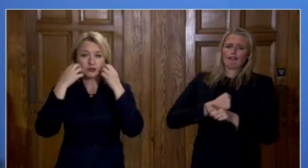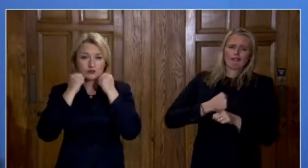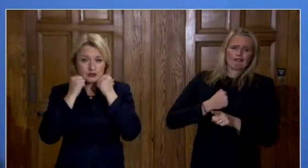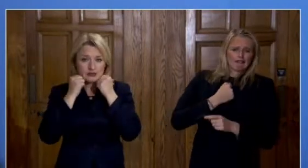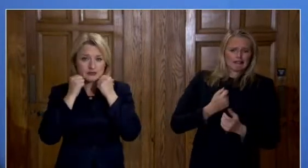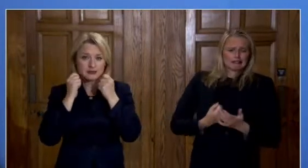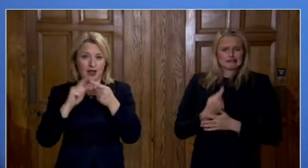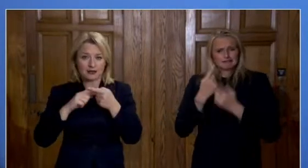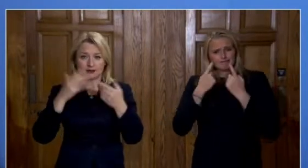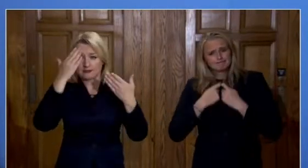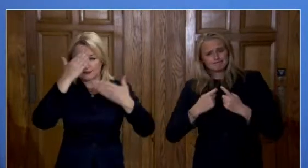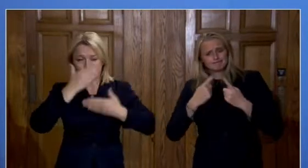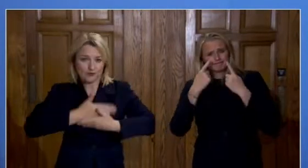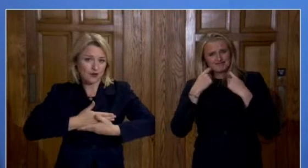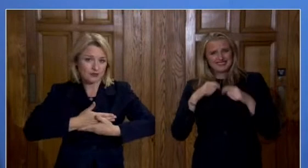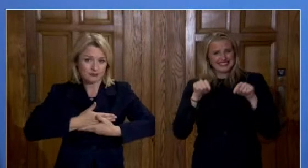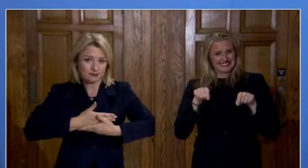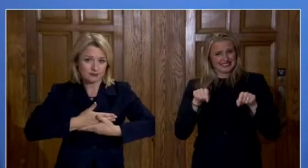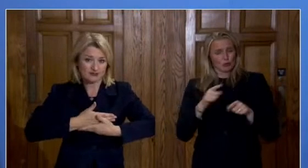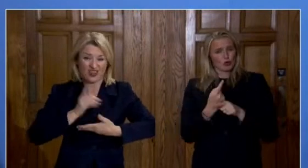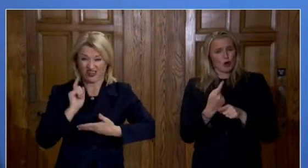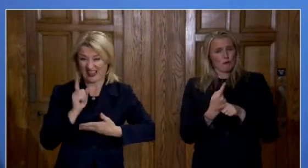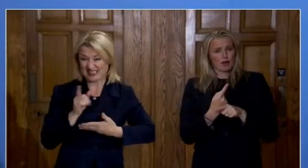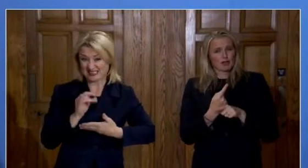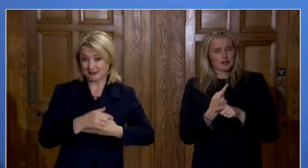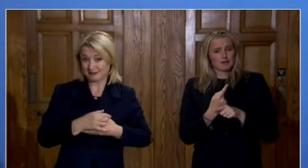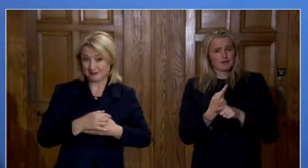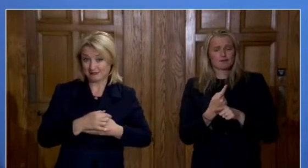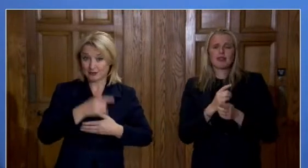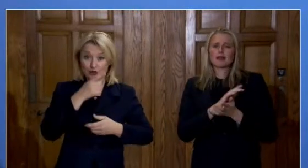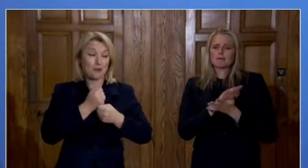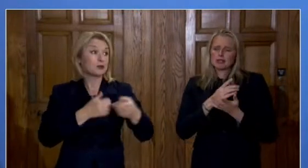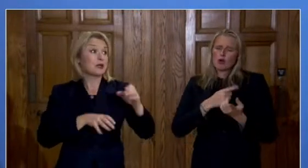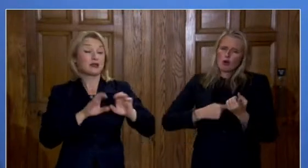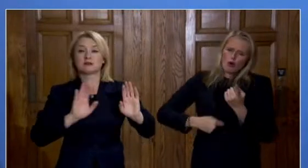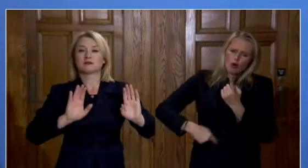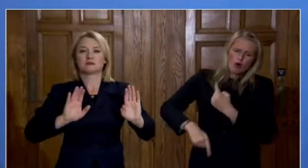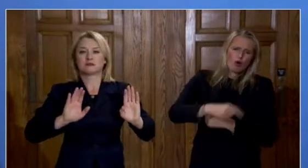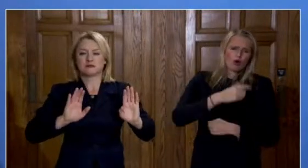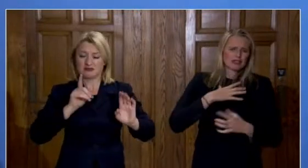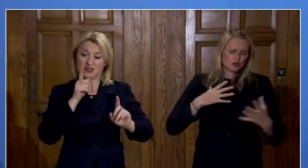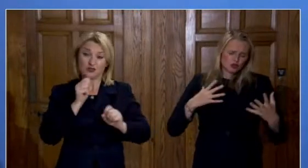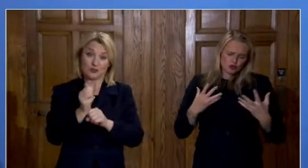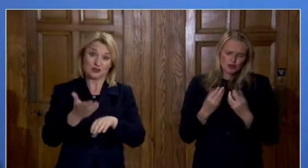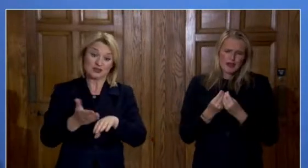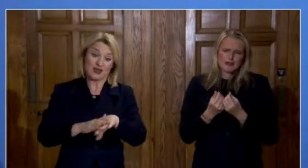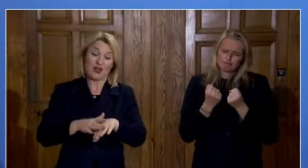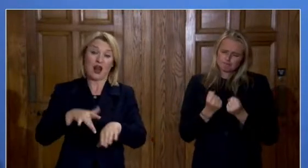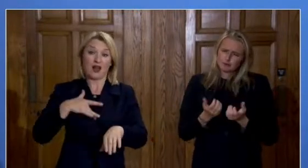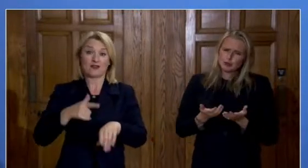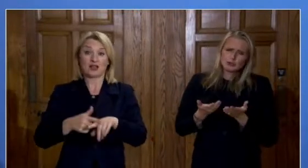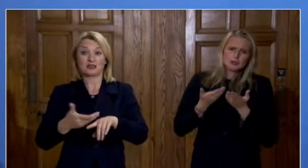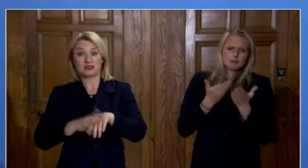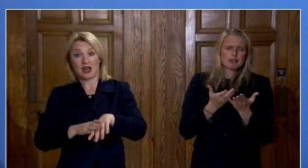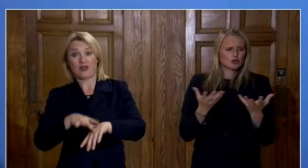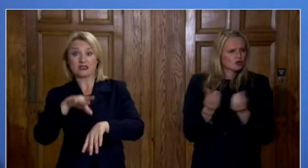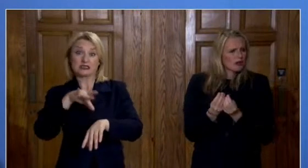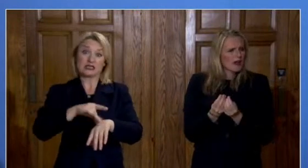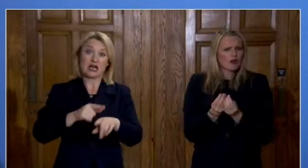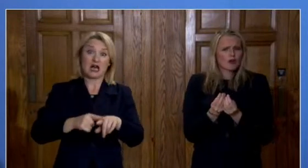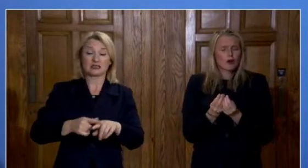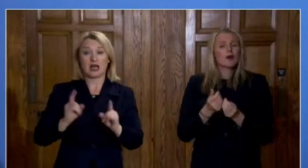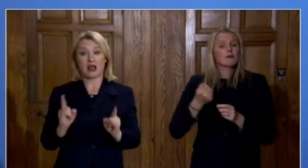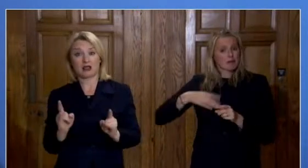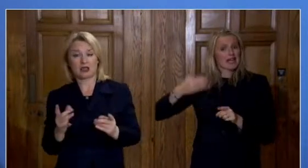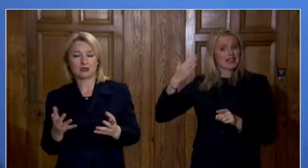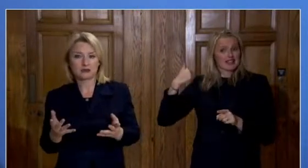It's about all of us and it's about us all committing as we did before. We can do this, we've